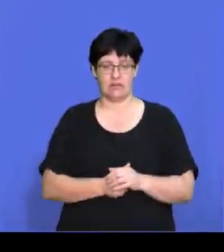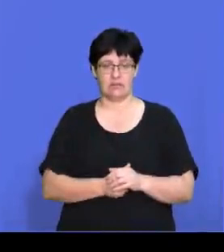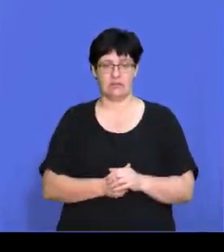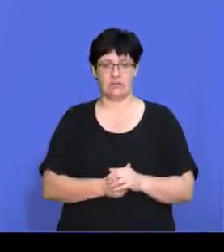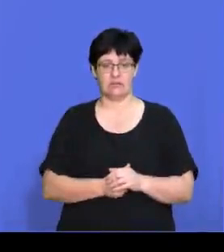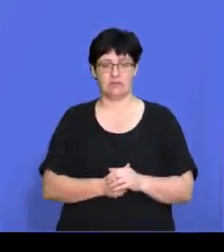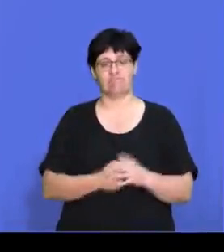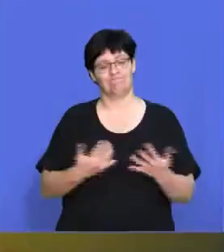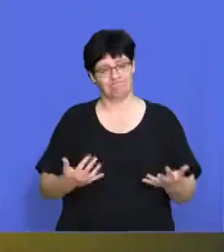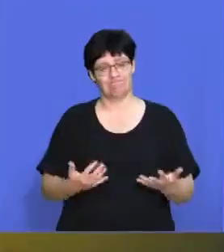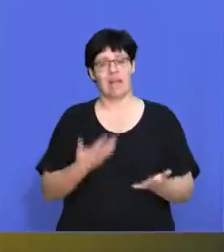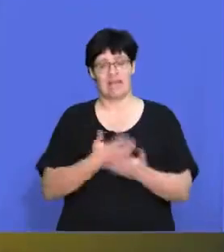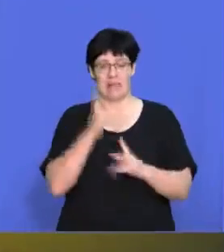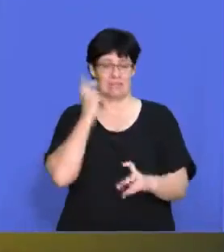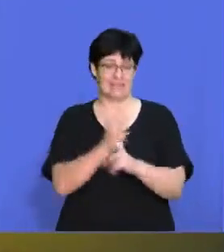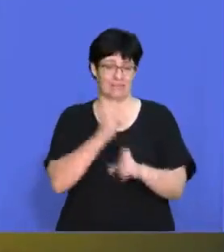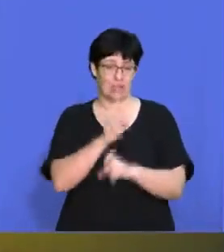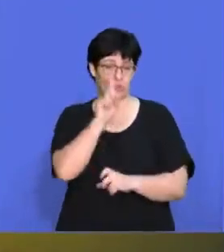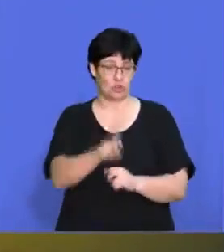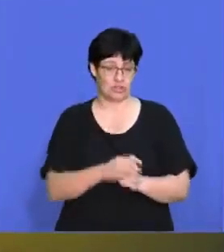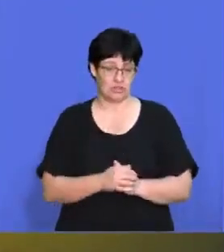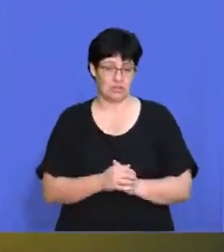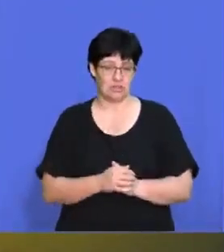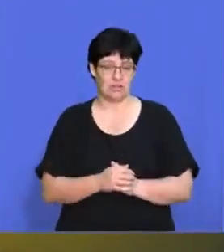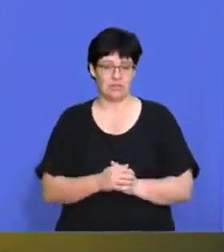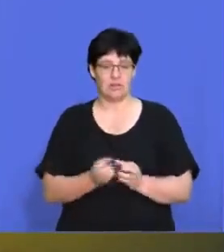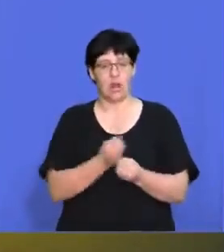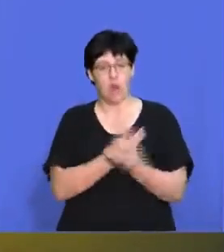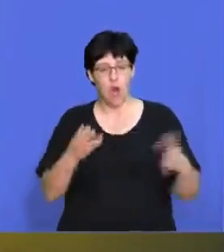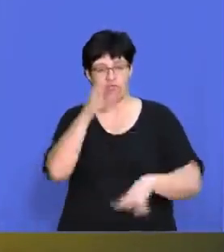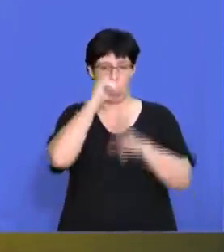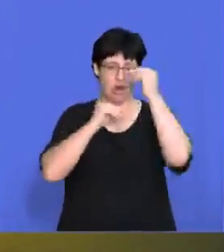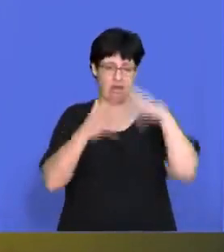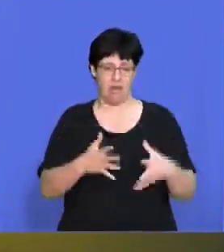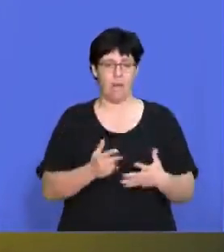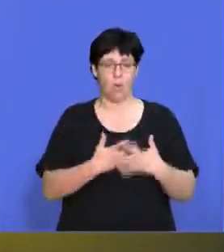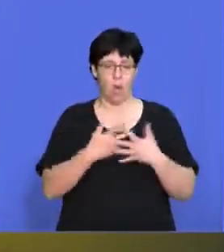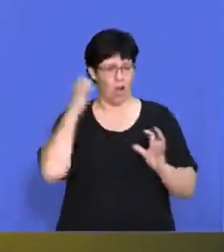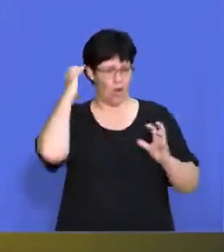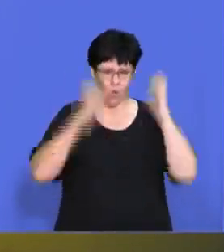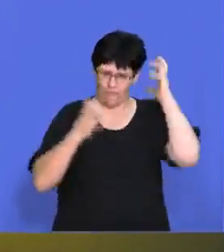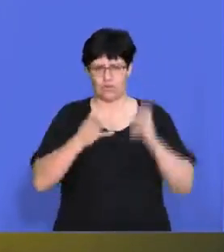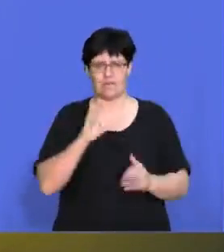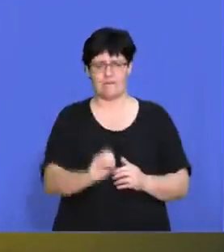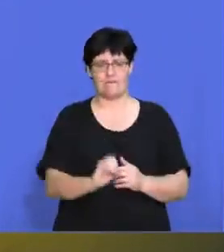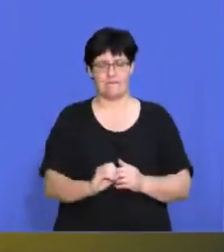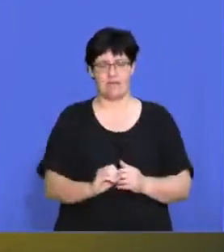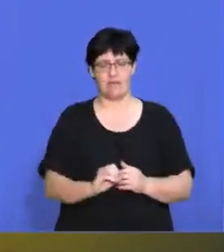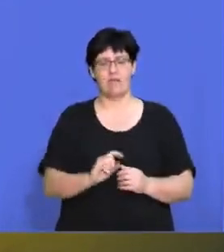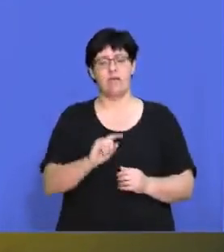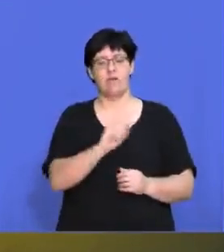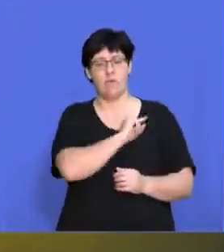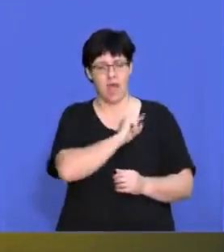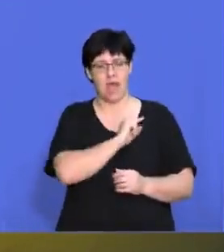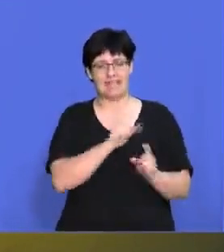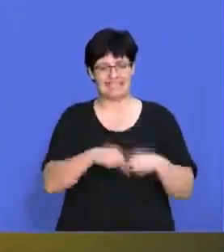Now, this can be quite a tricky question and a lot of learners get very confused when it